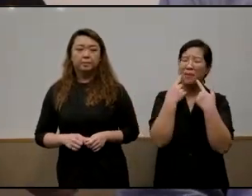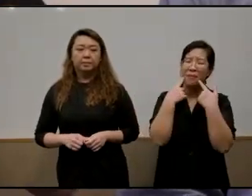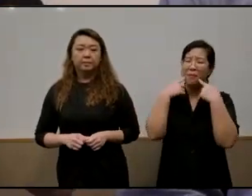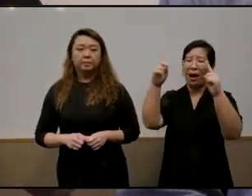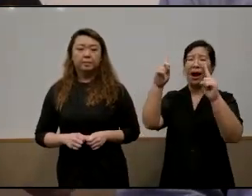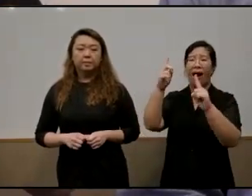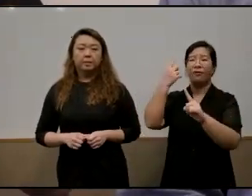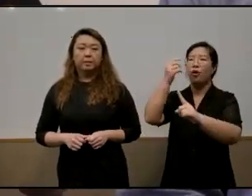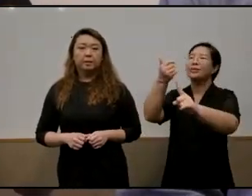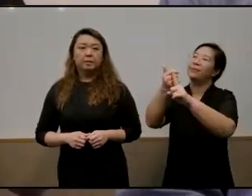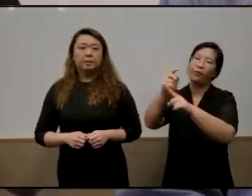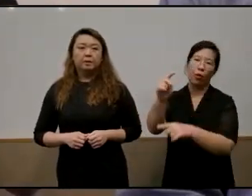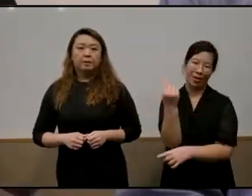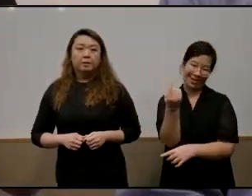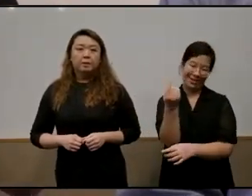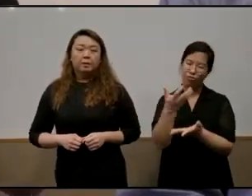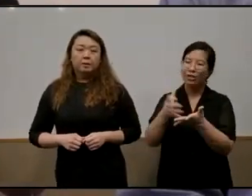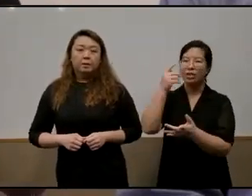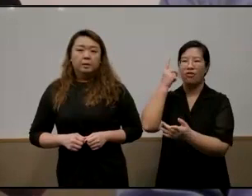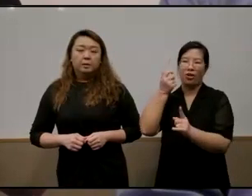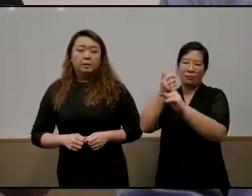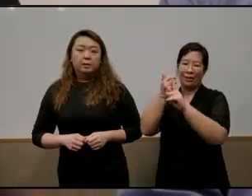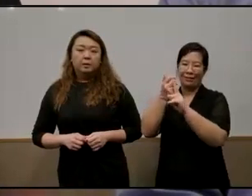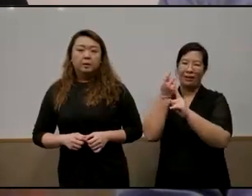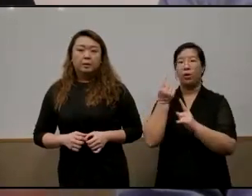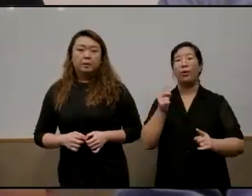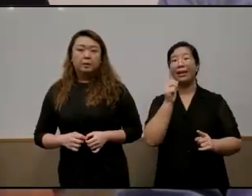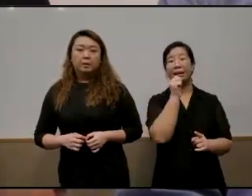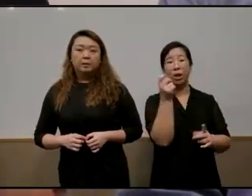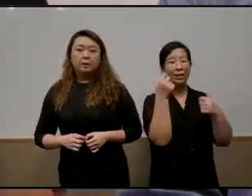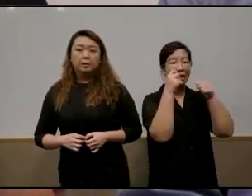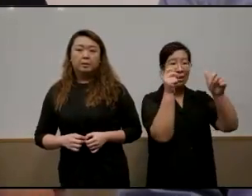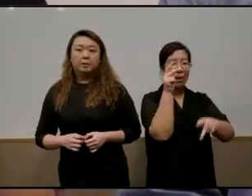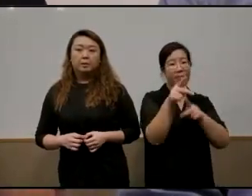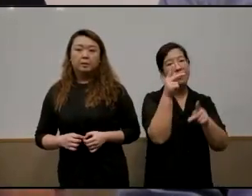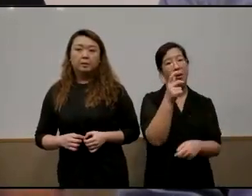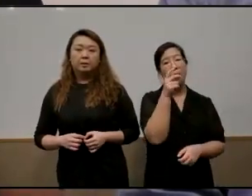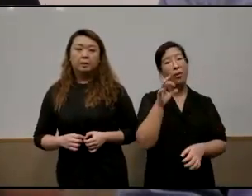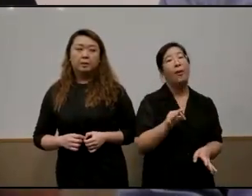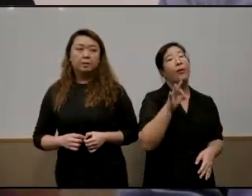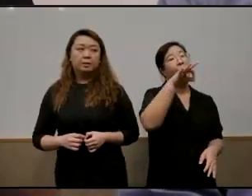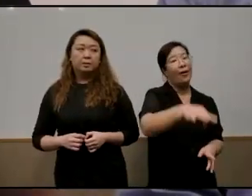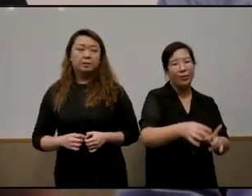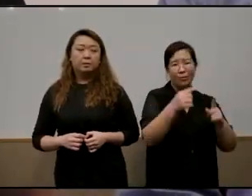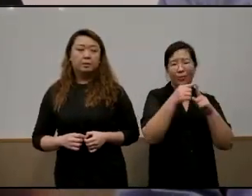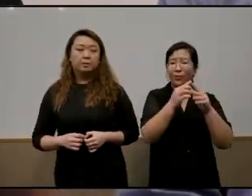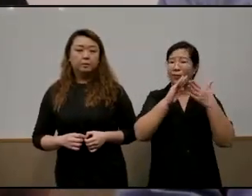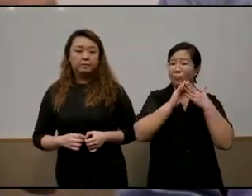for themselves we don't celebrate people who actually contribute to the community